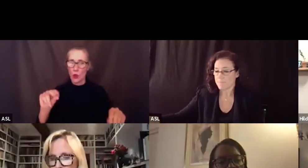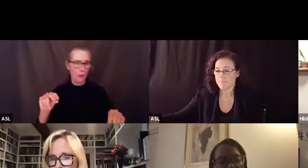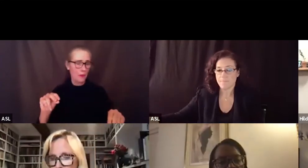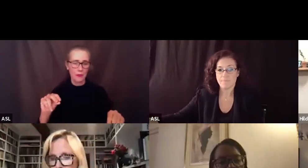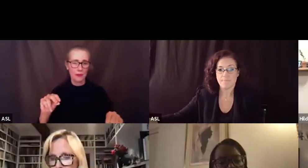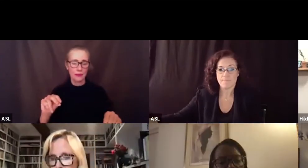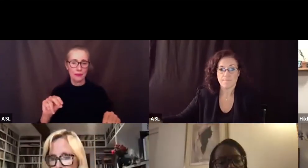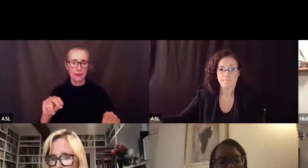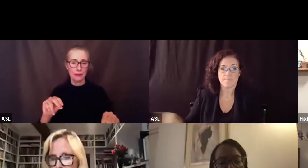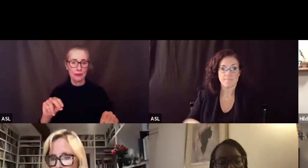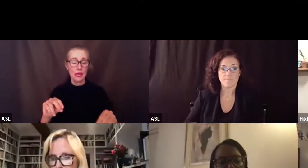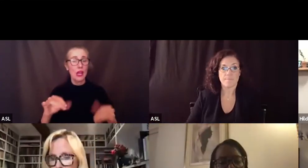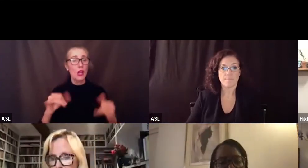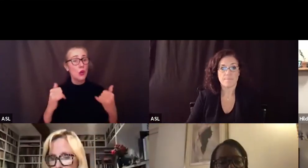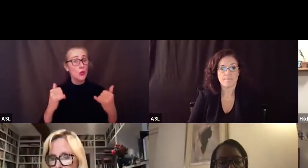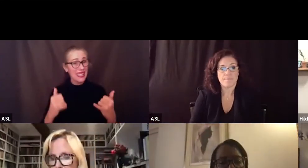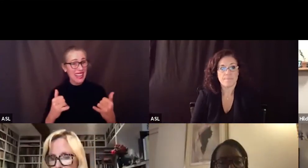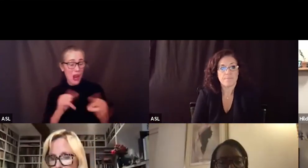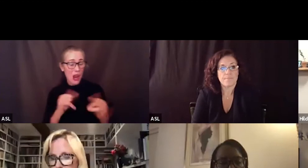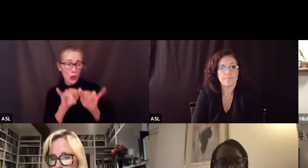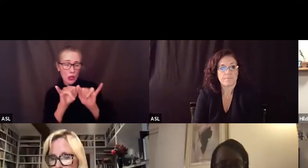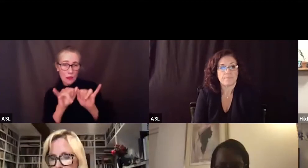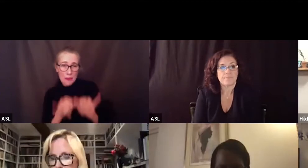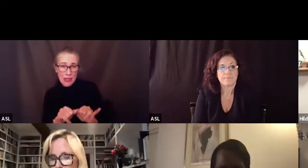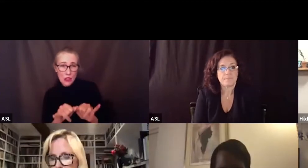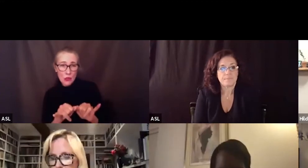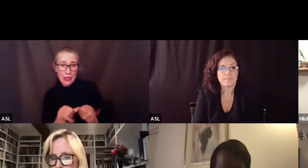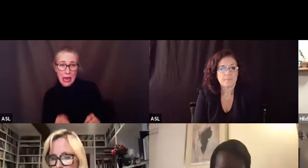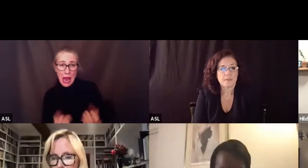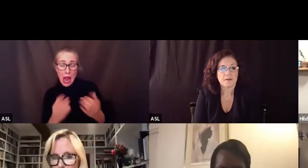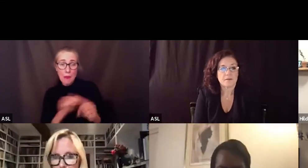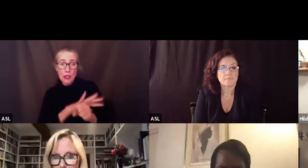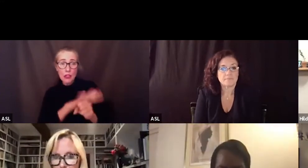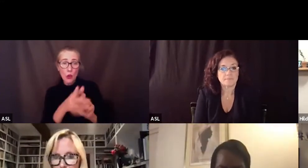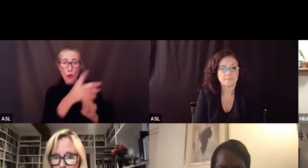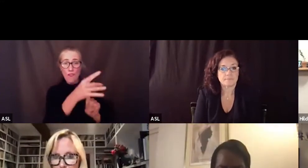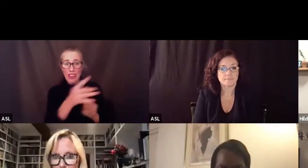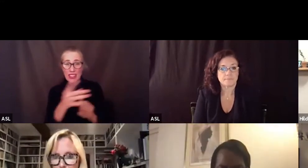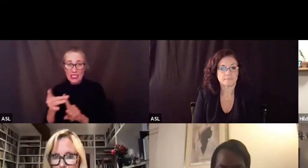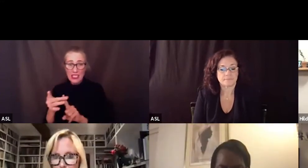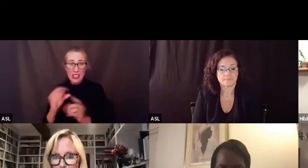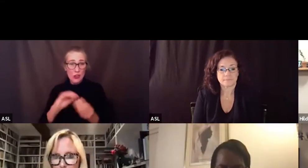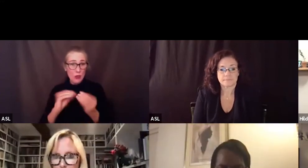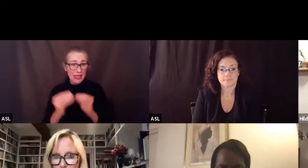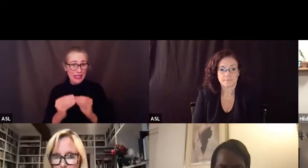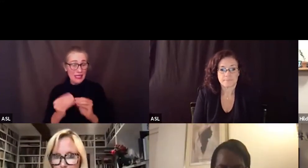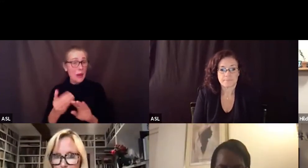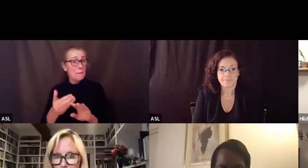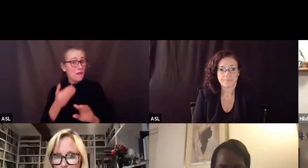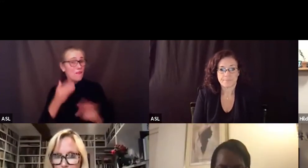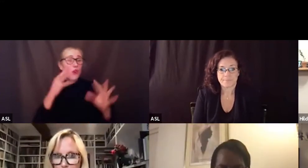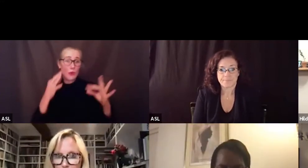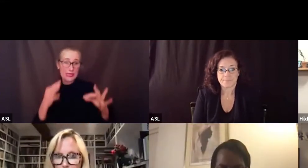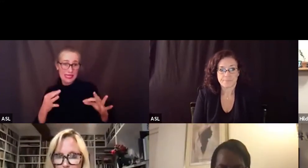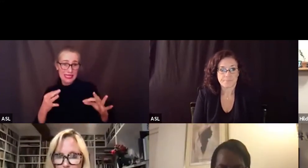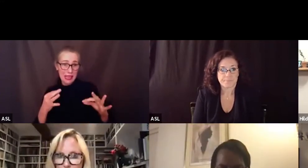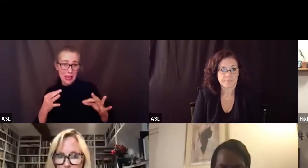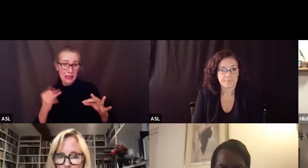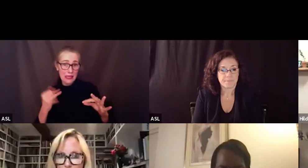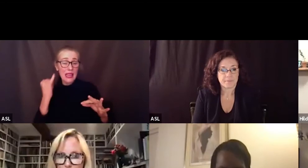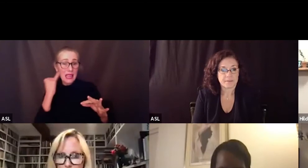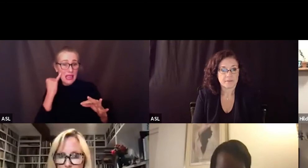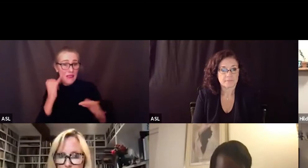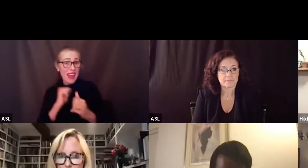the current covet rates to make decisions on whether small cohorts and athletic um practices